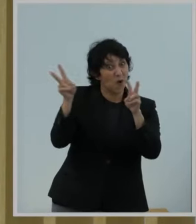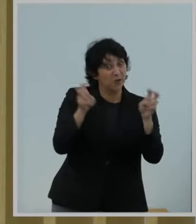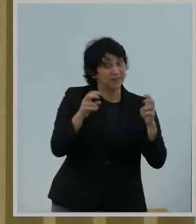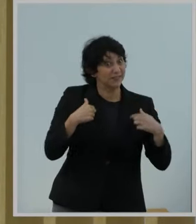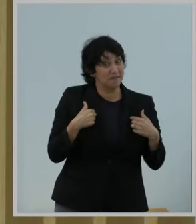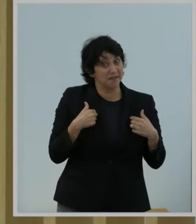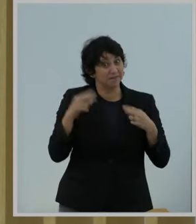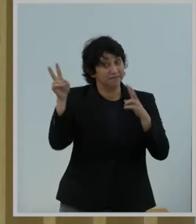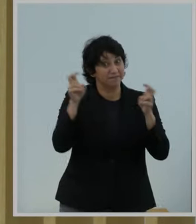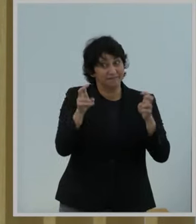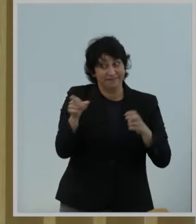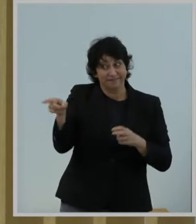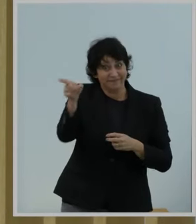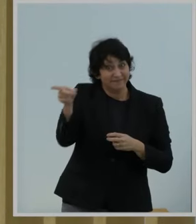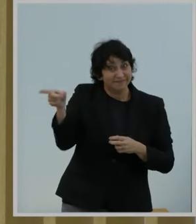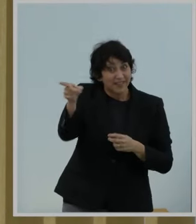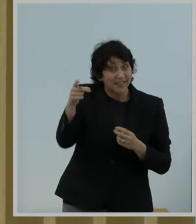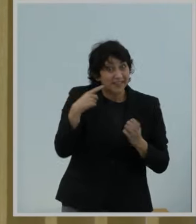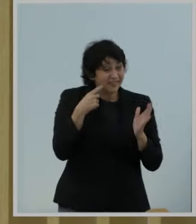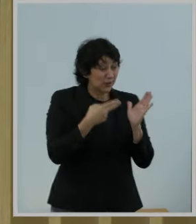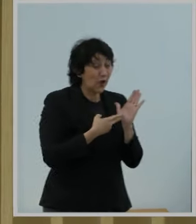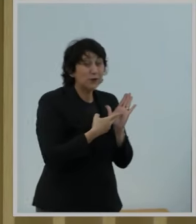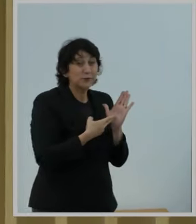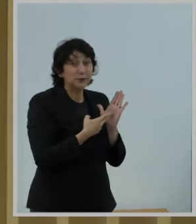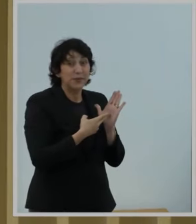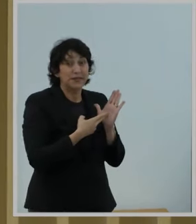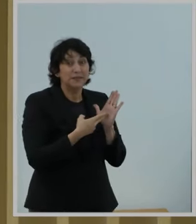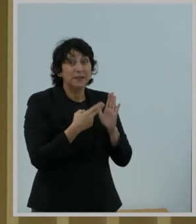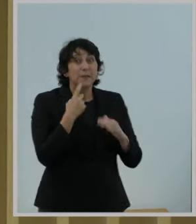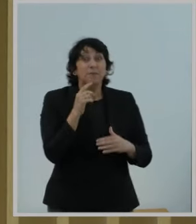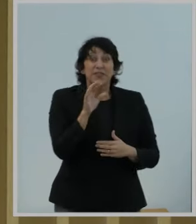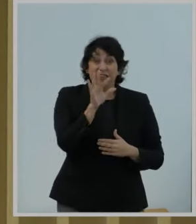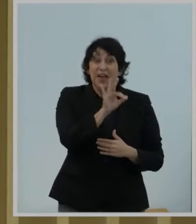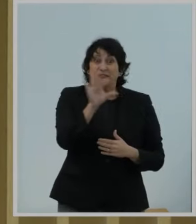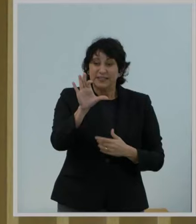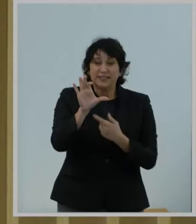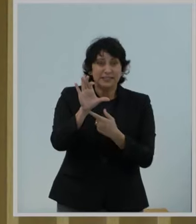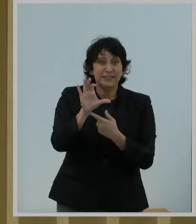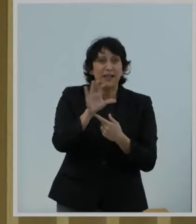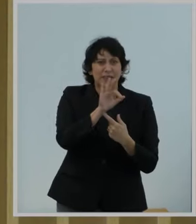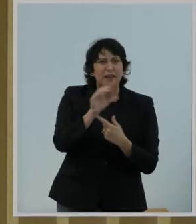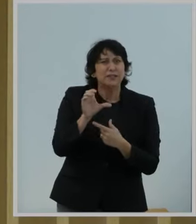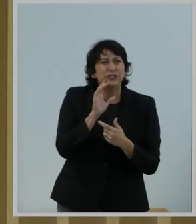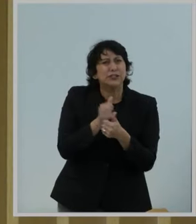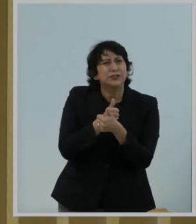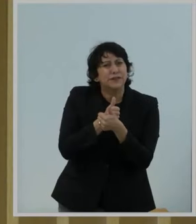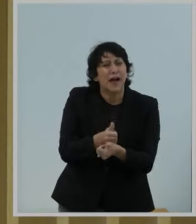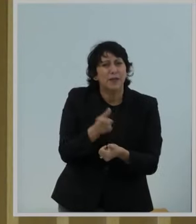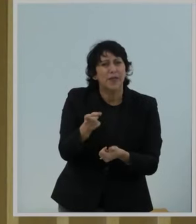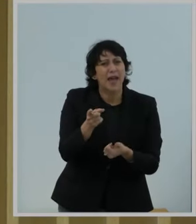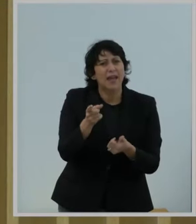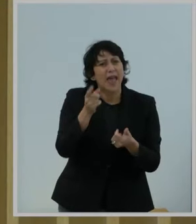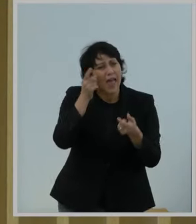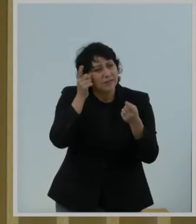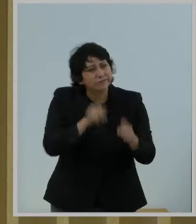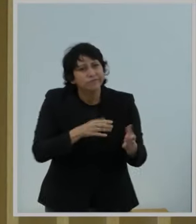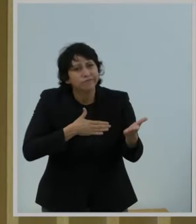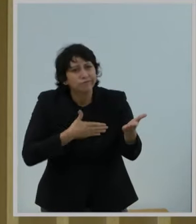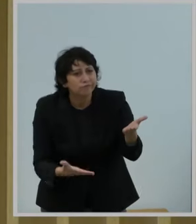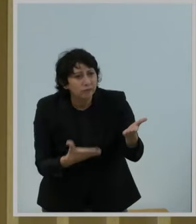They're telling the truth. The FCC should follow that example. And it should level with the American people.